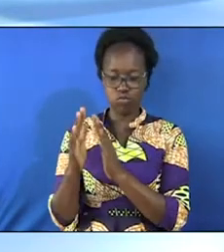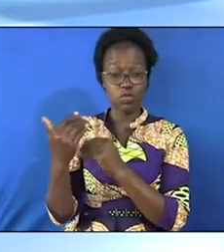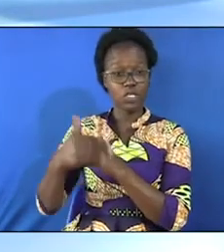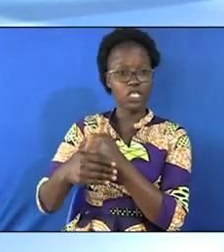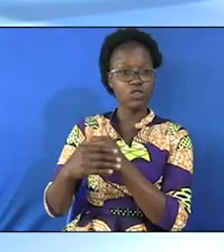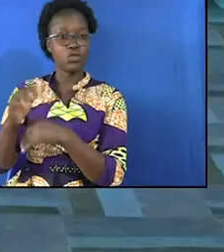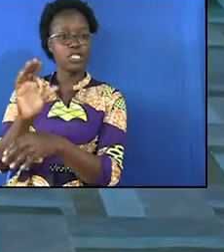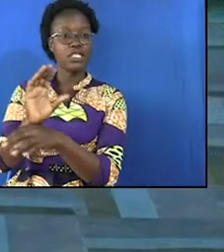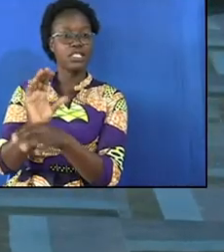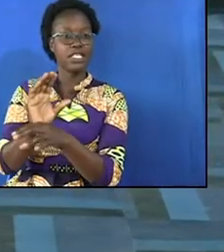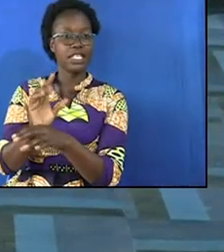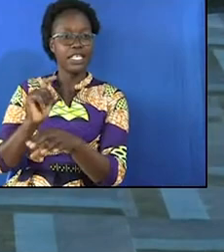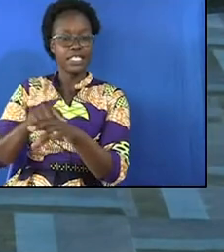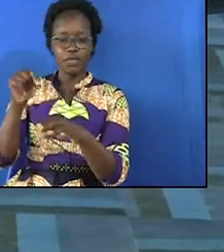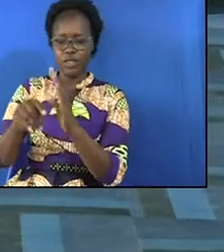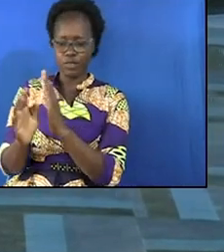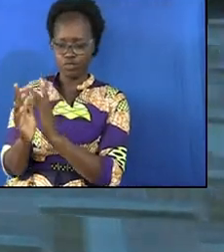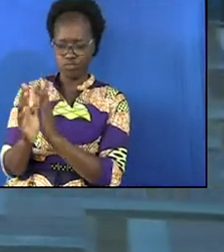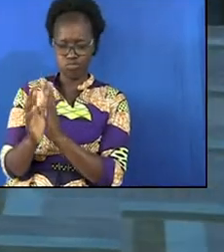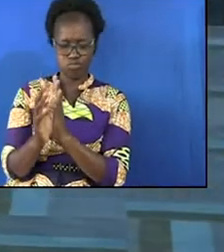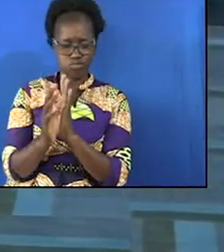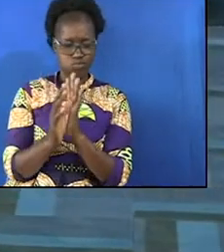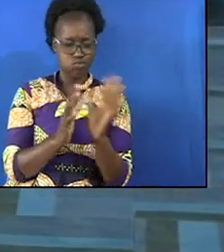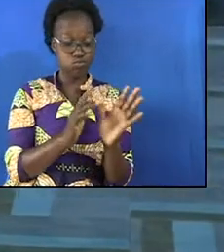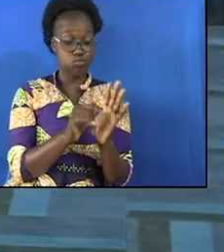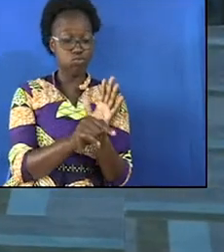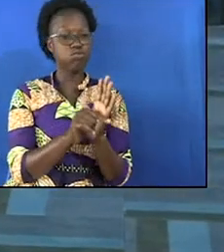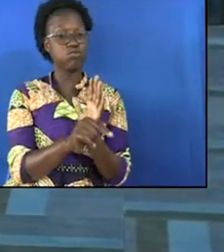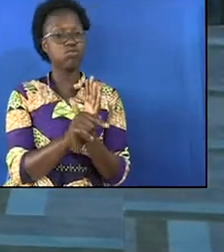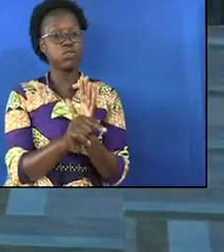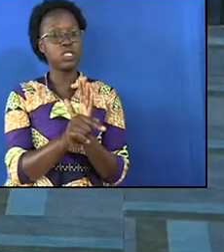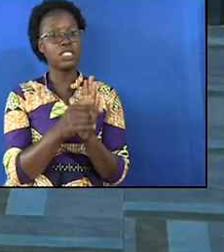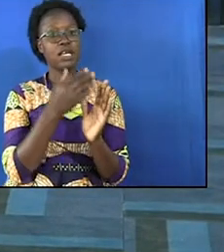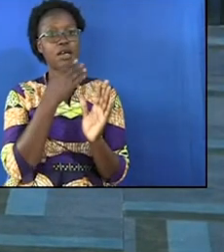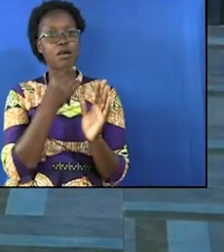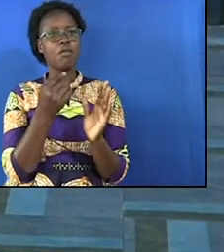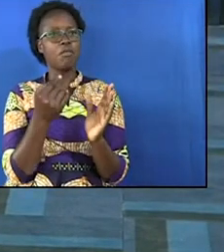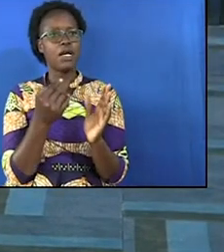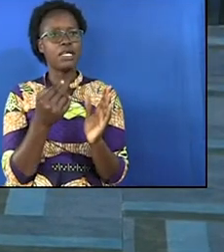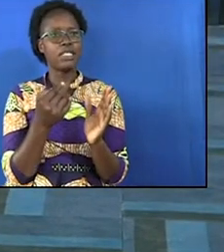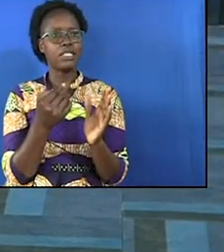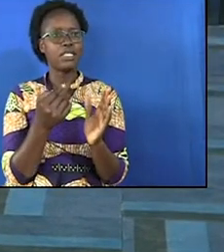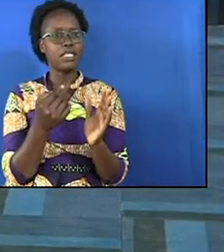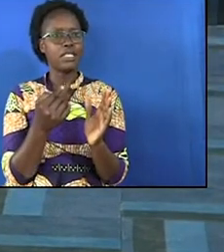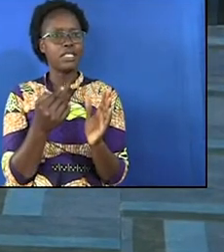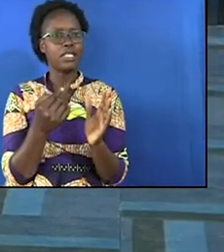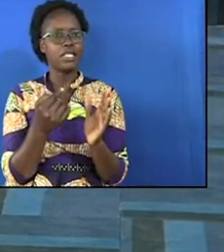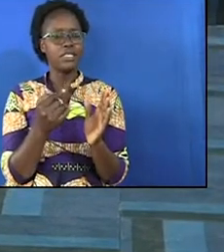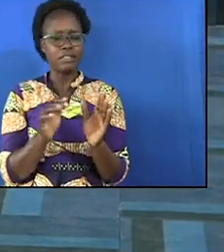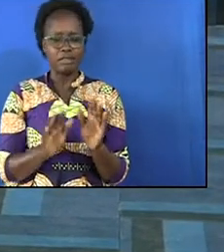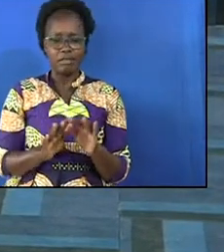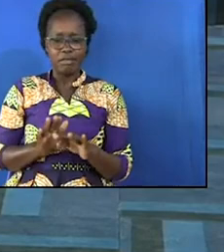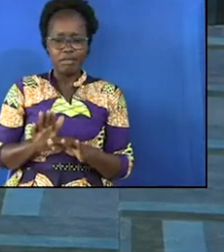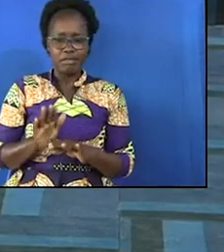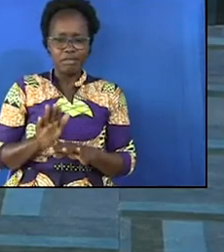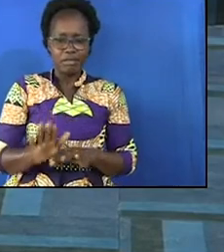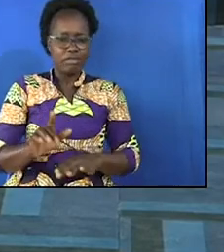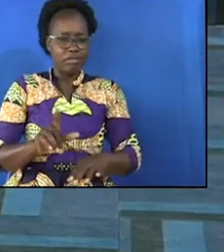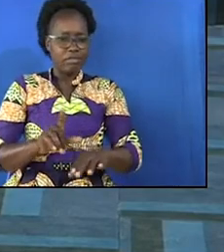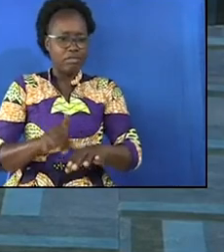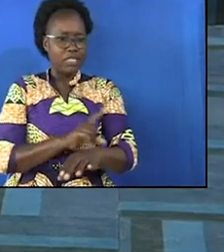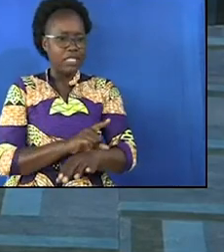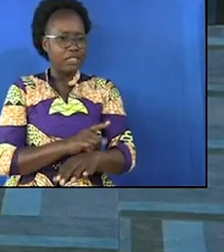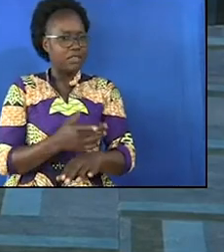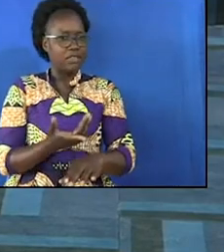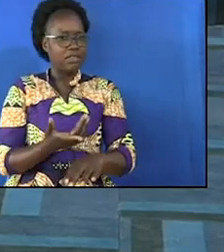so by the time he gets to this bush the wine takes turn of his brain his legs and his hands and